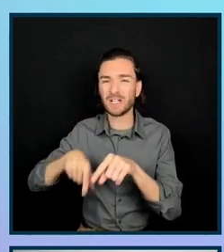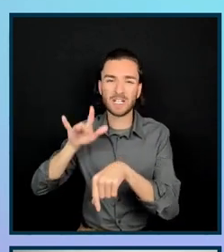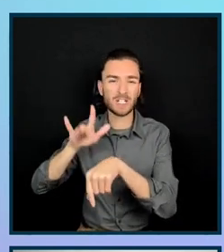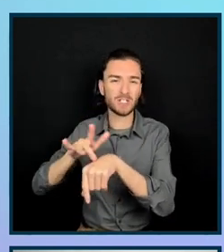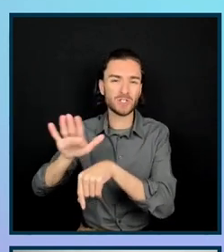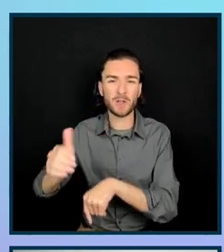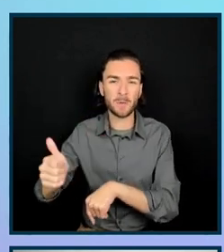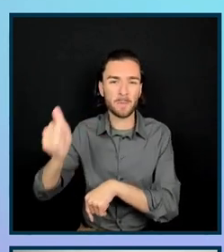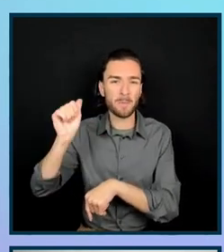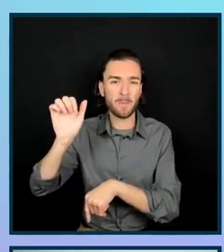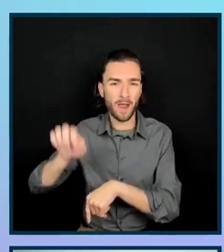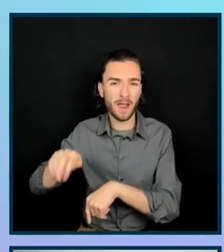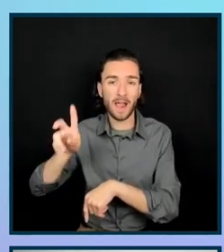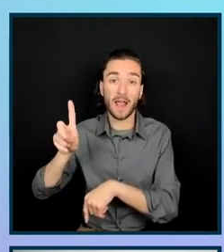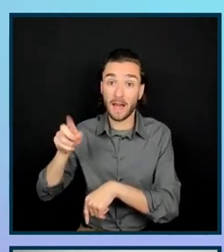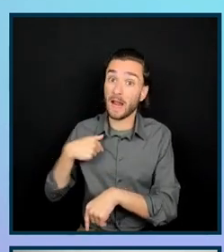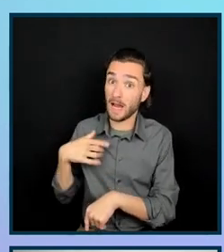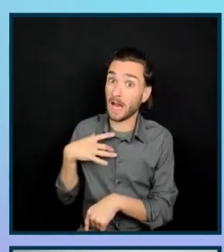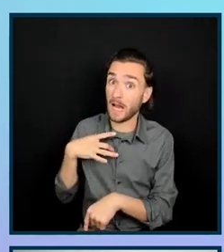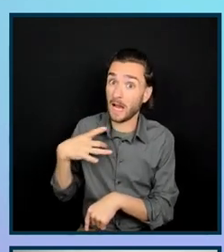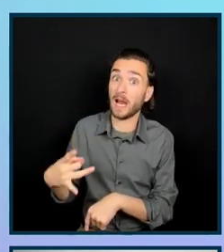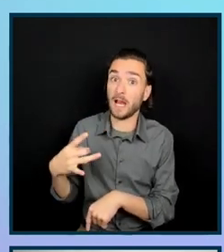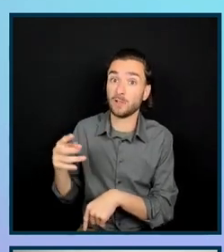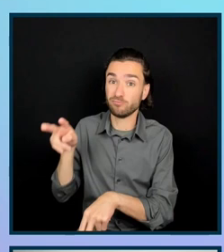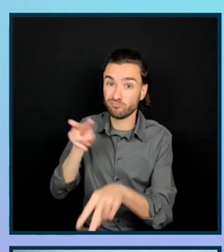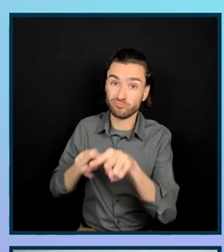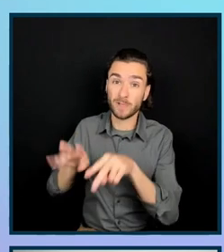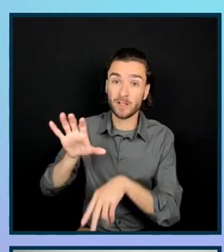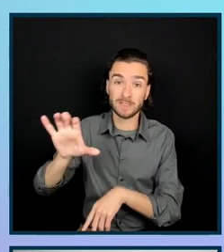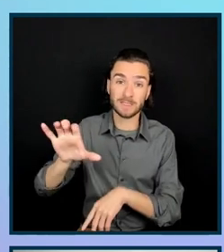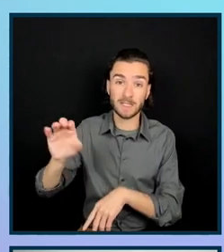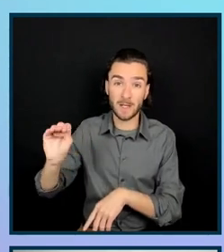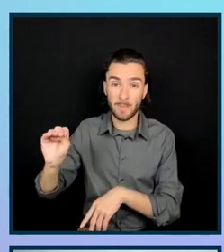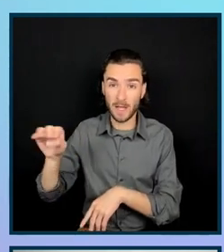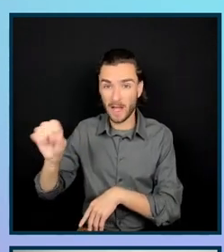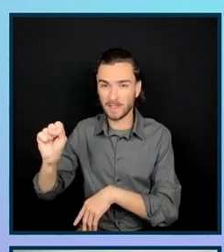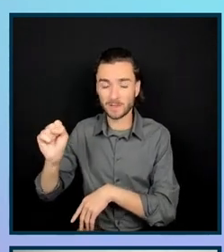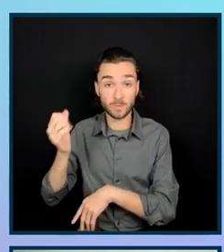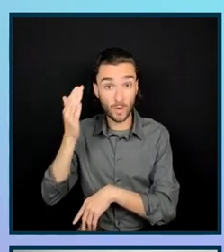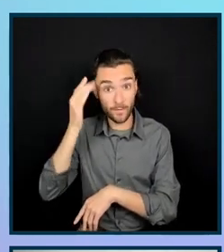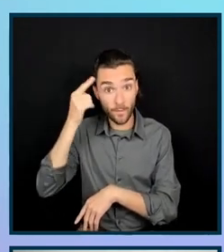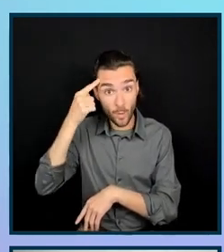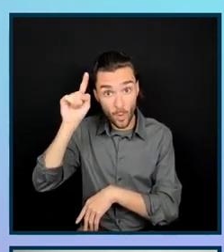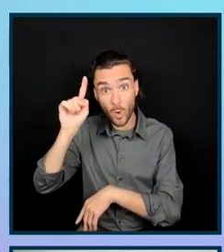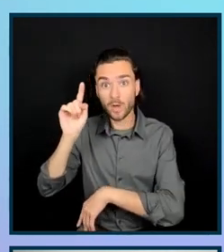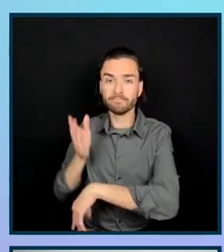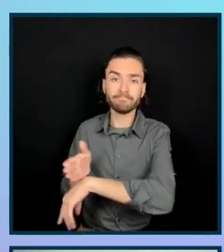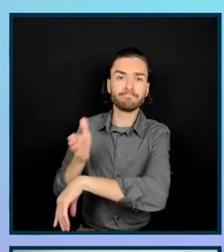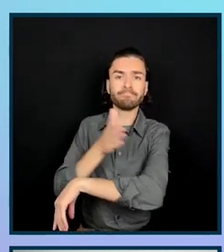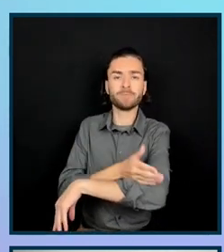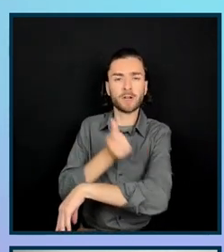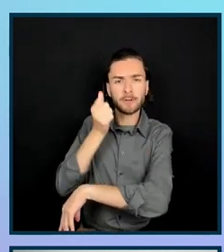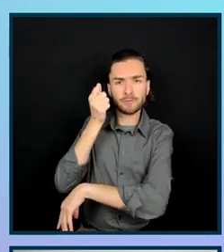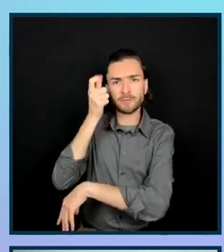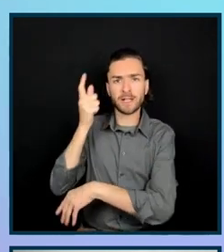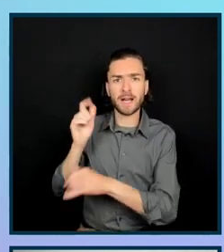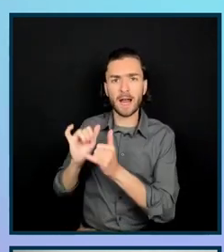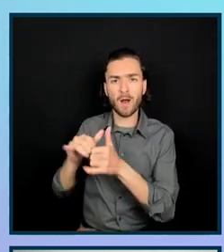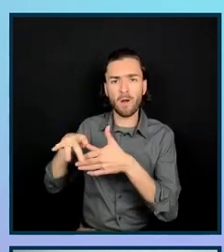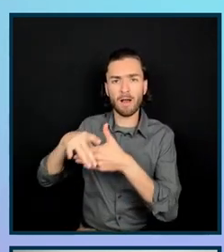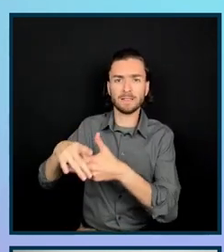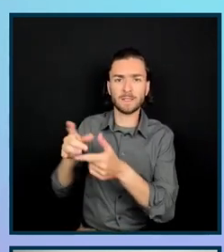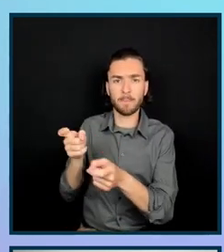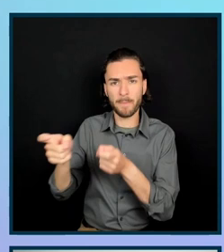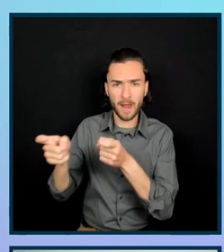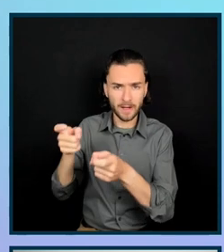usual scenarios, we like to go into a client's CMS and have a better understanding on how they're managing their content so that we can customize the